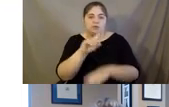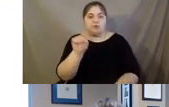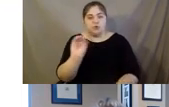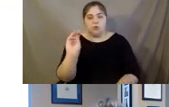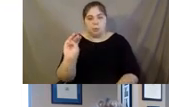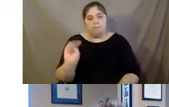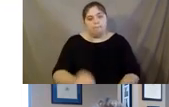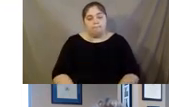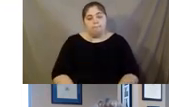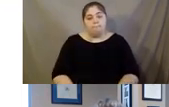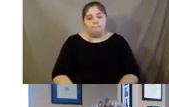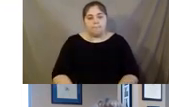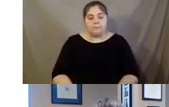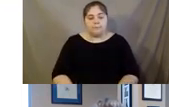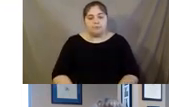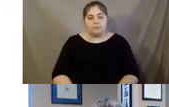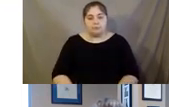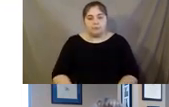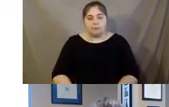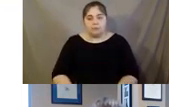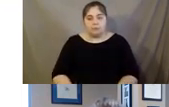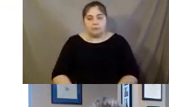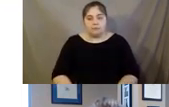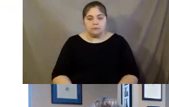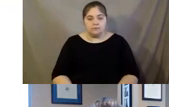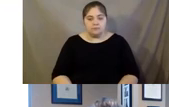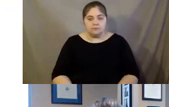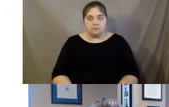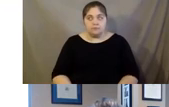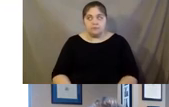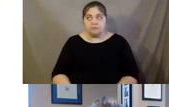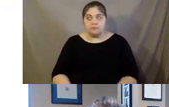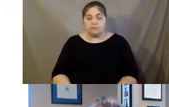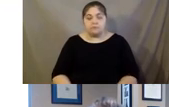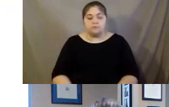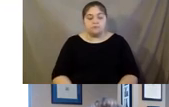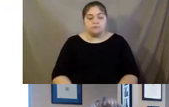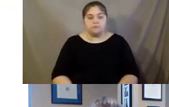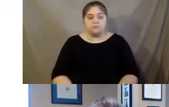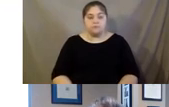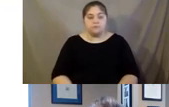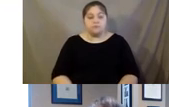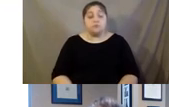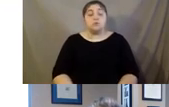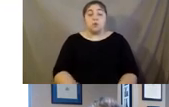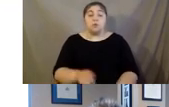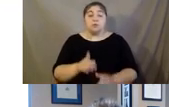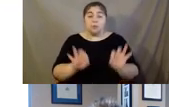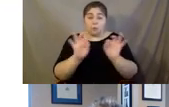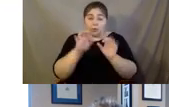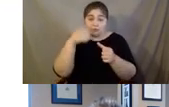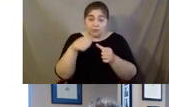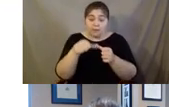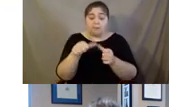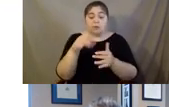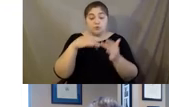have to go back to remote learning. The other part of that is because of social distancing in some of our larger